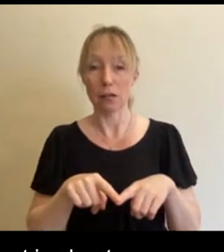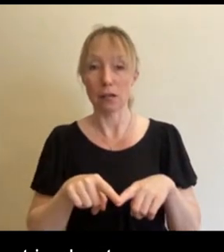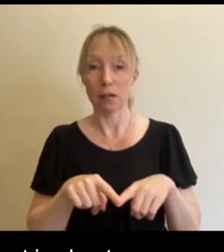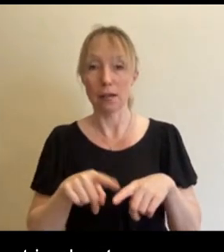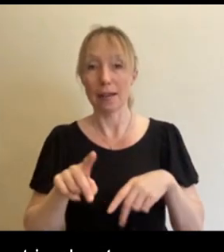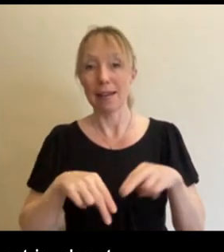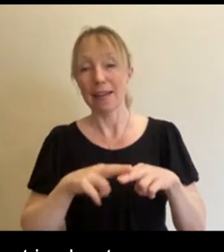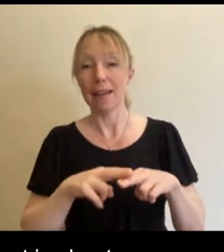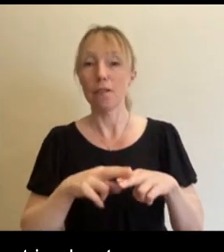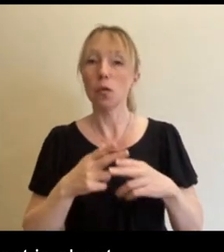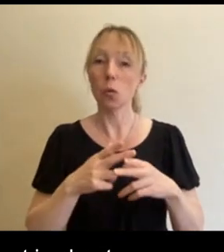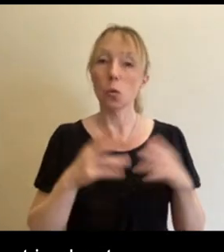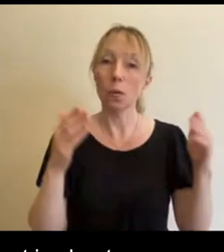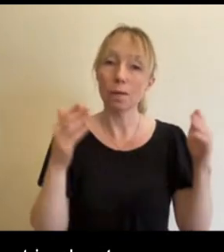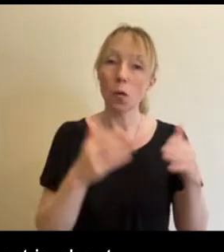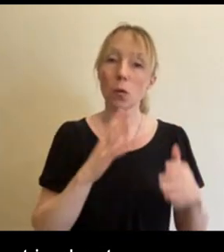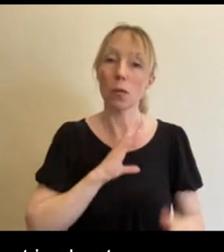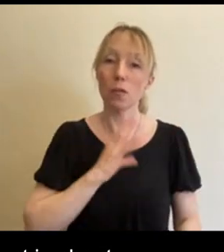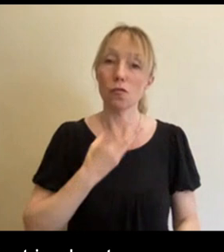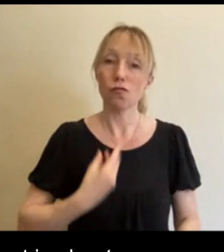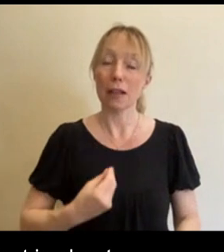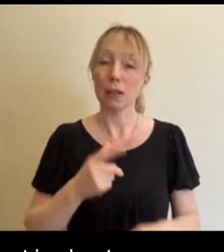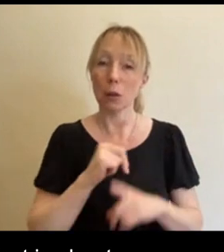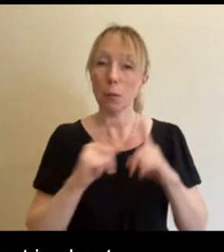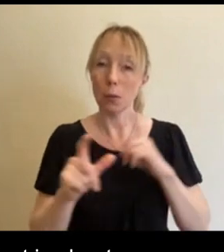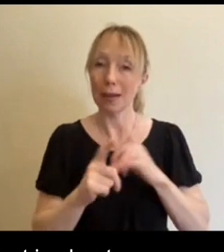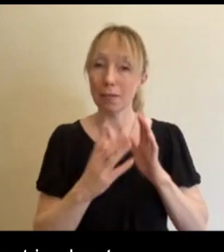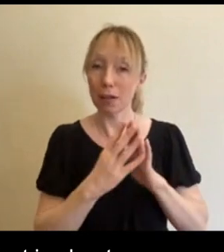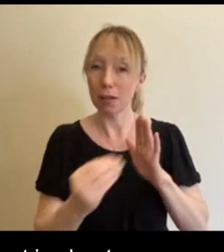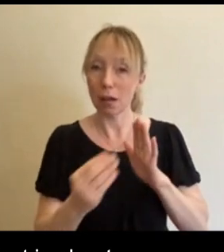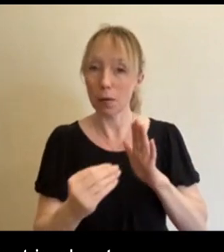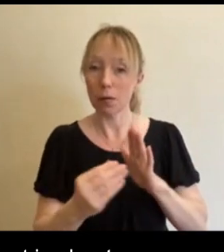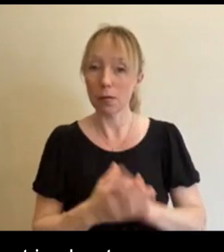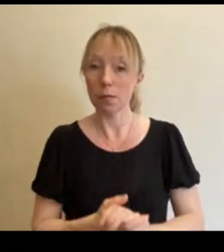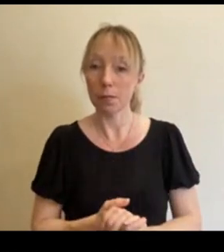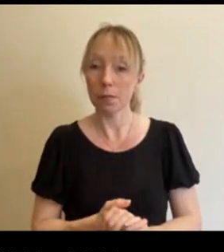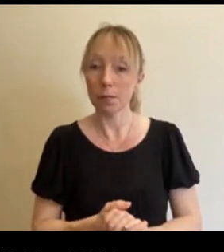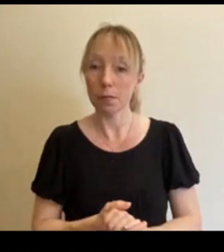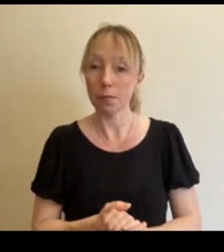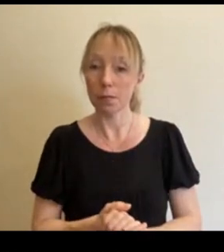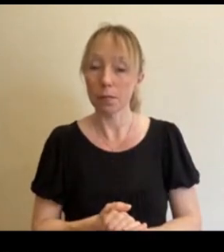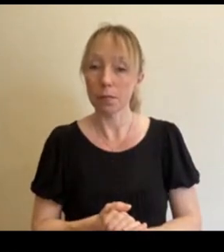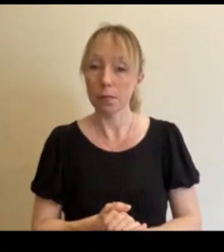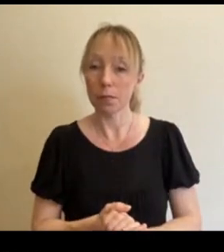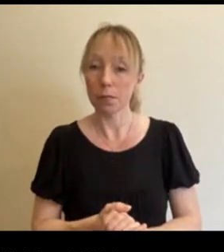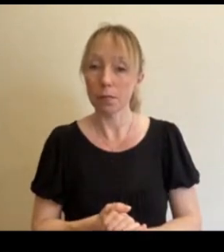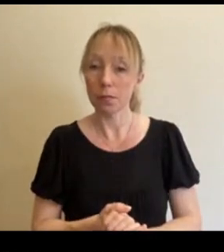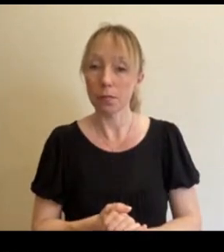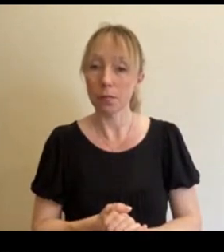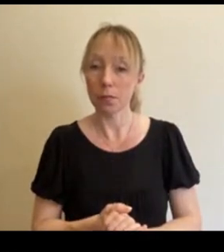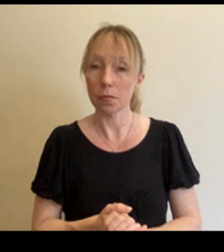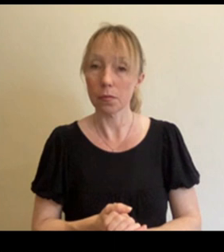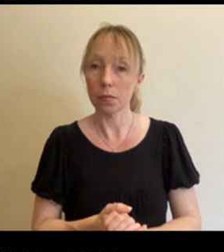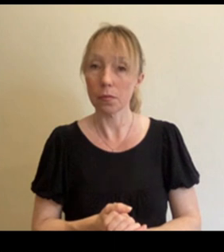community, for example, for this